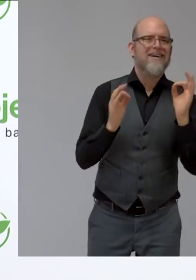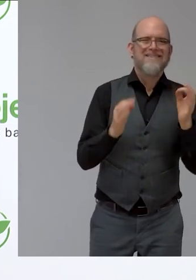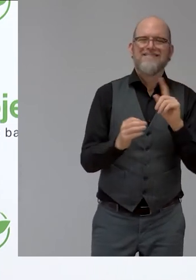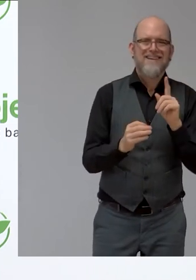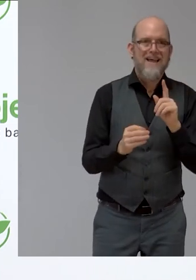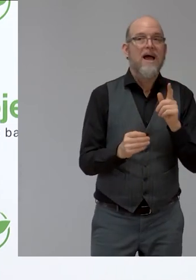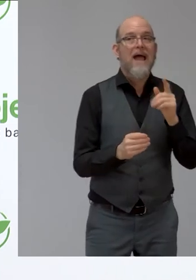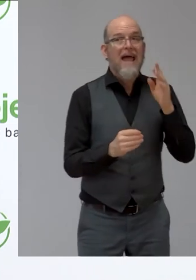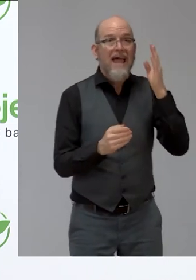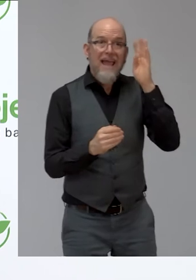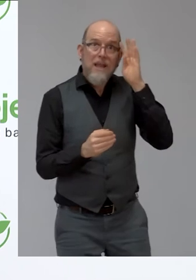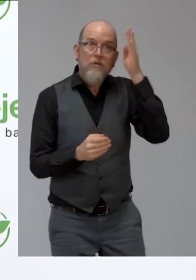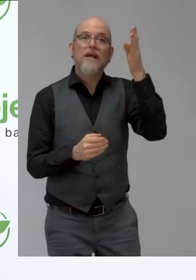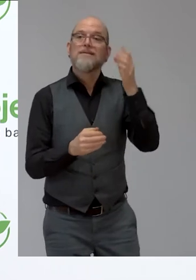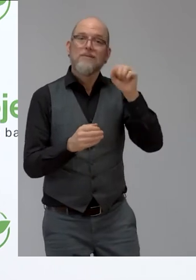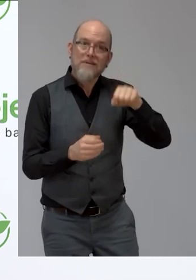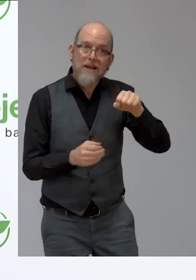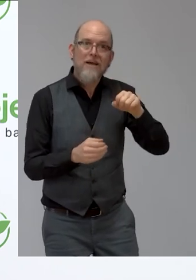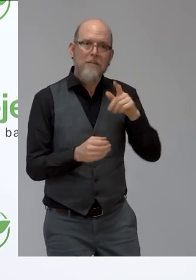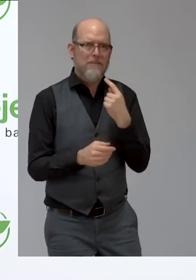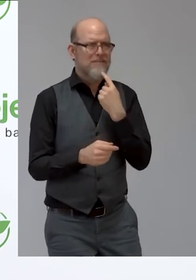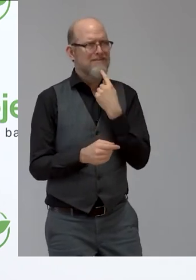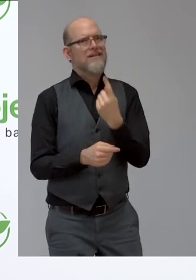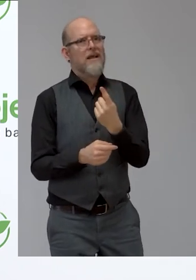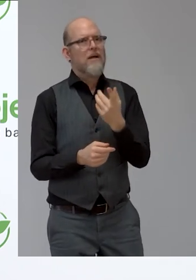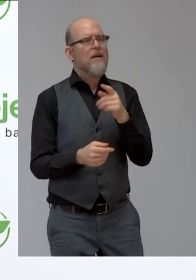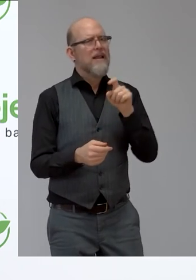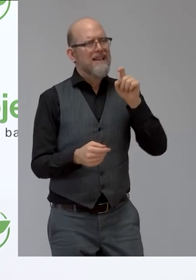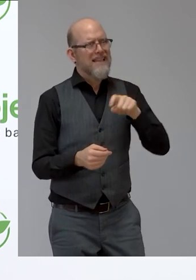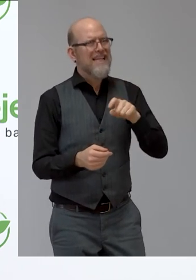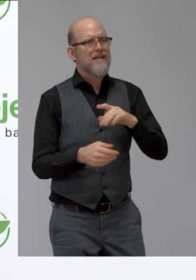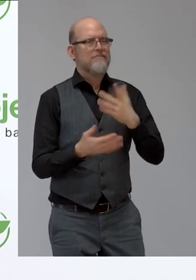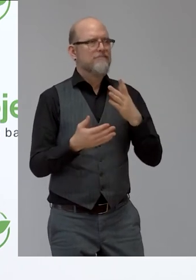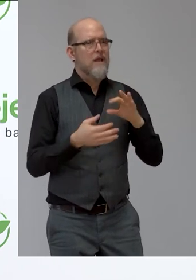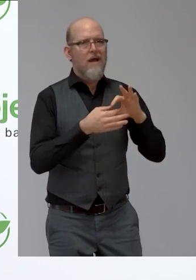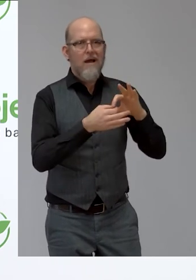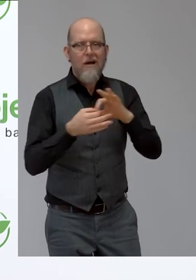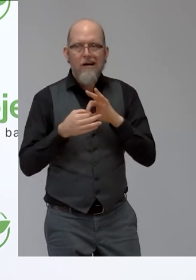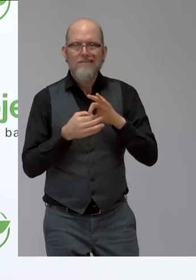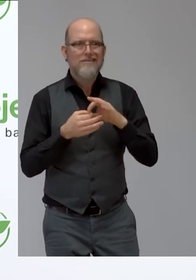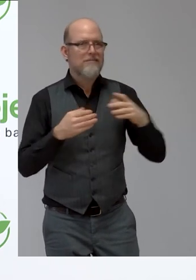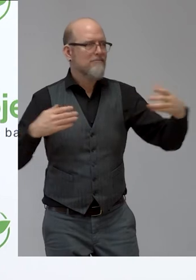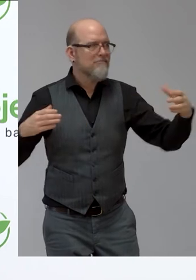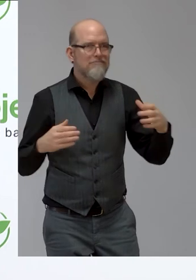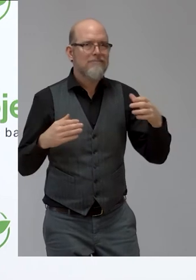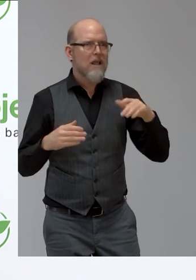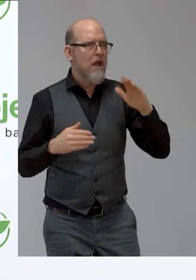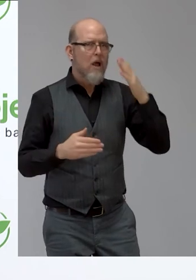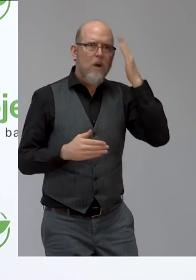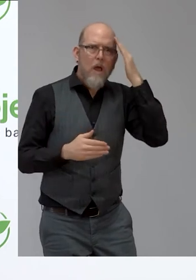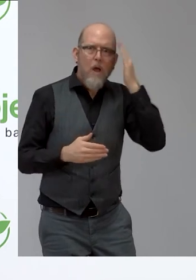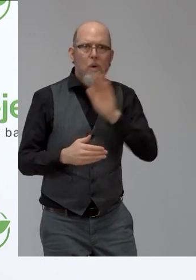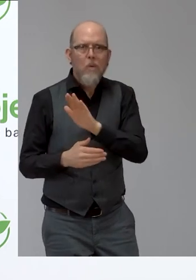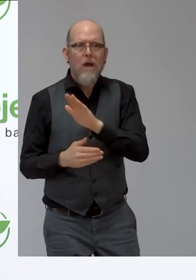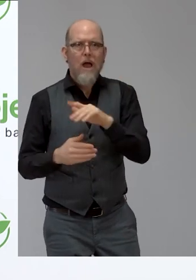And there will be still a big need of organizations like you who know how to work in low income countries, how to produce efficiently,